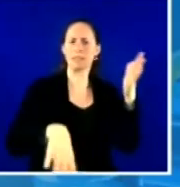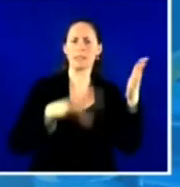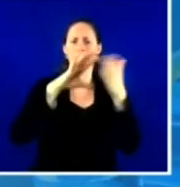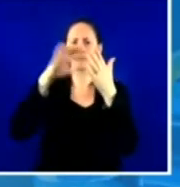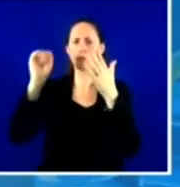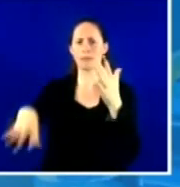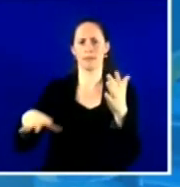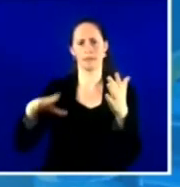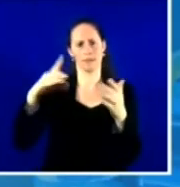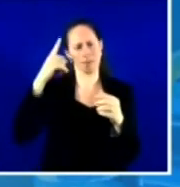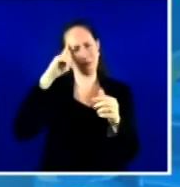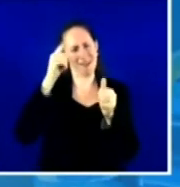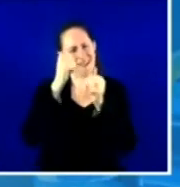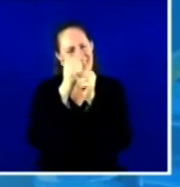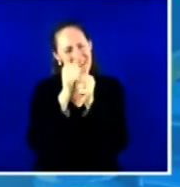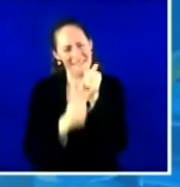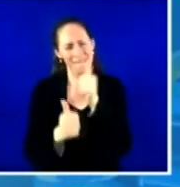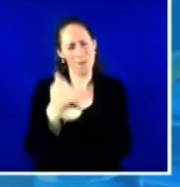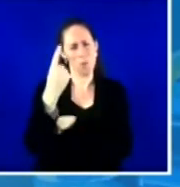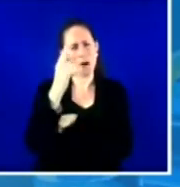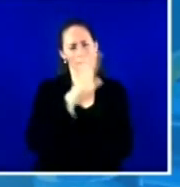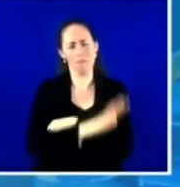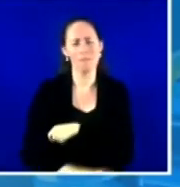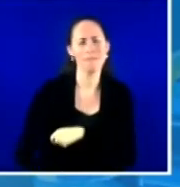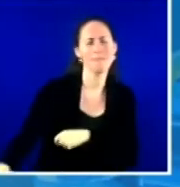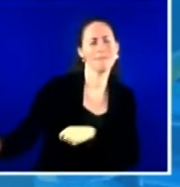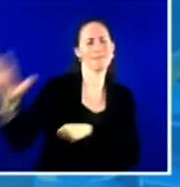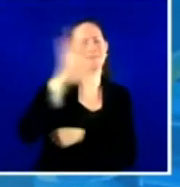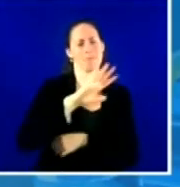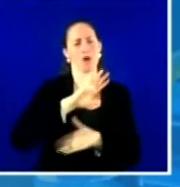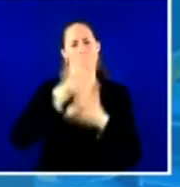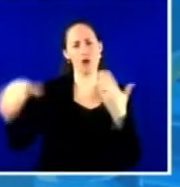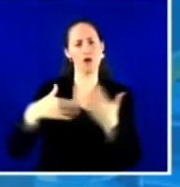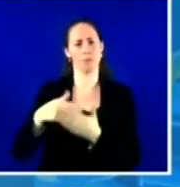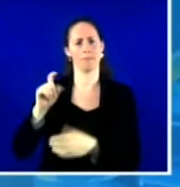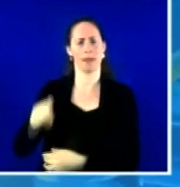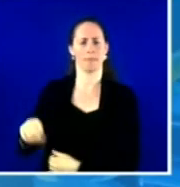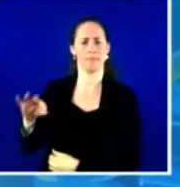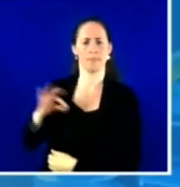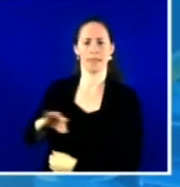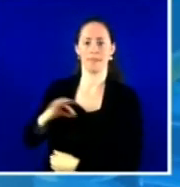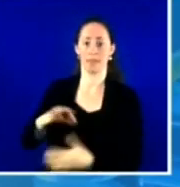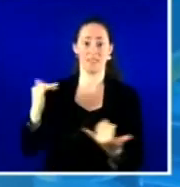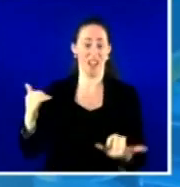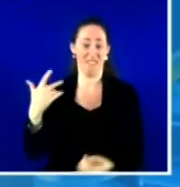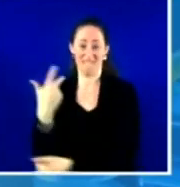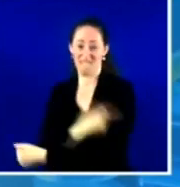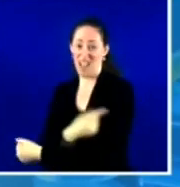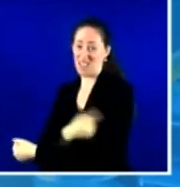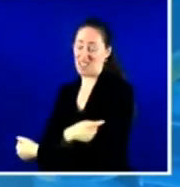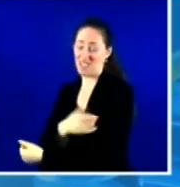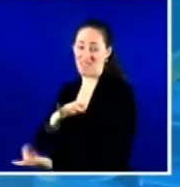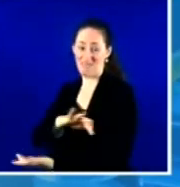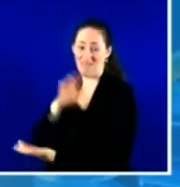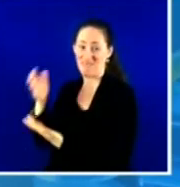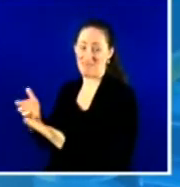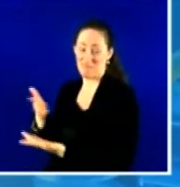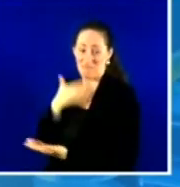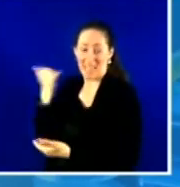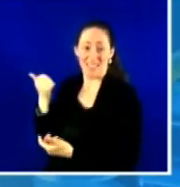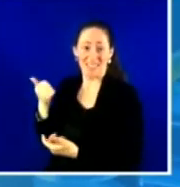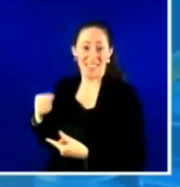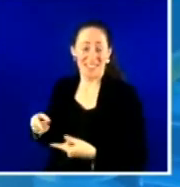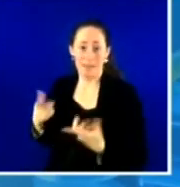have to have everyone benefiting at this time. The vaccine is the best tool that we have in our toolbox. Certainly for the Biden-Harris